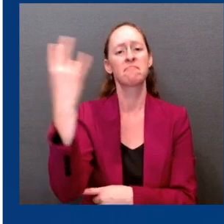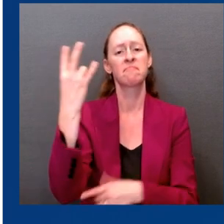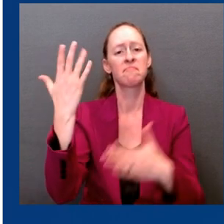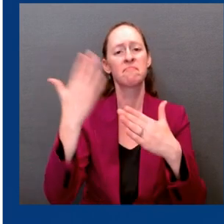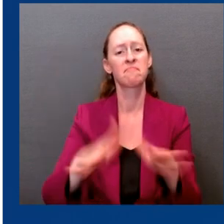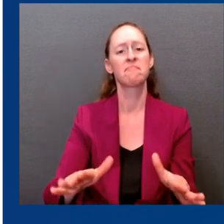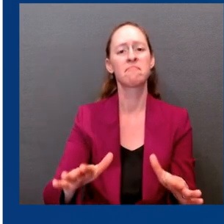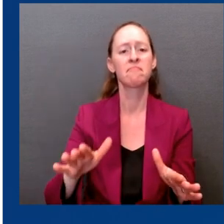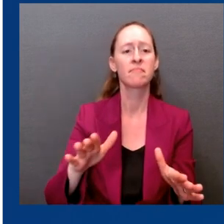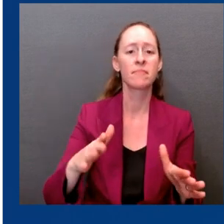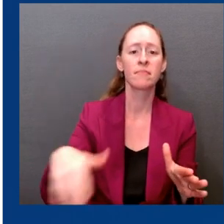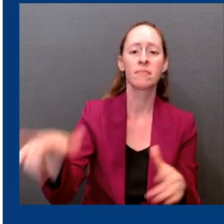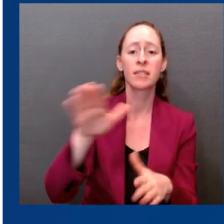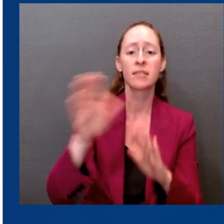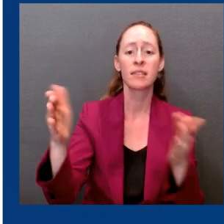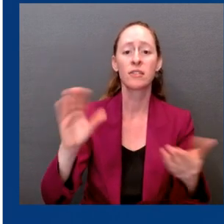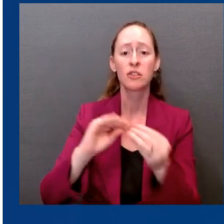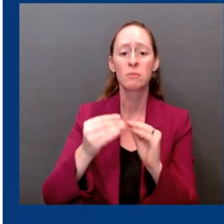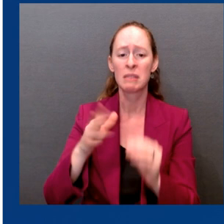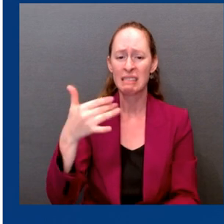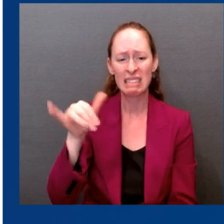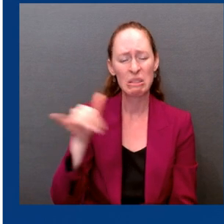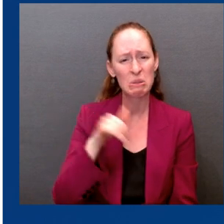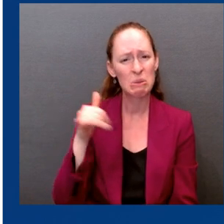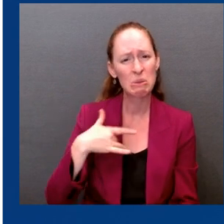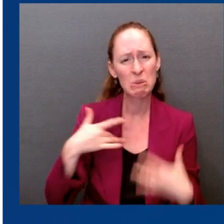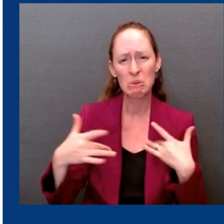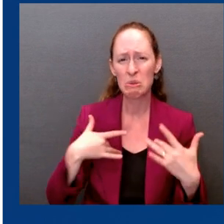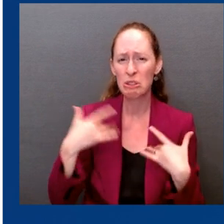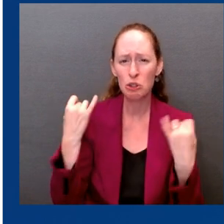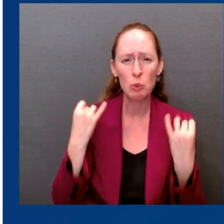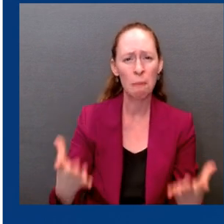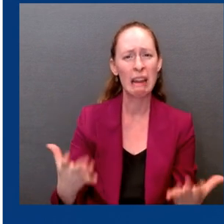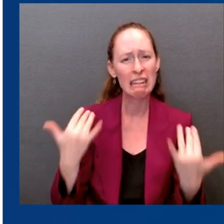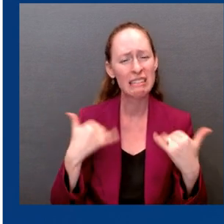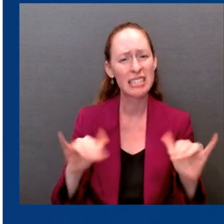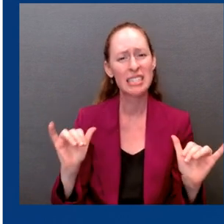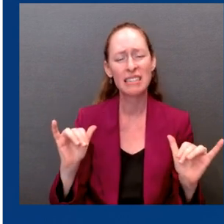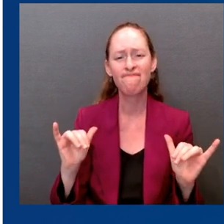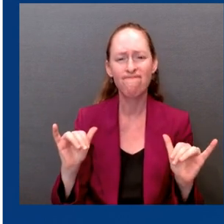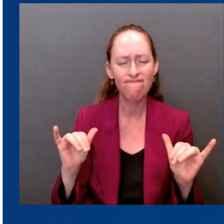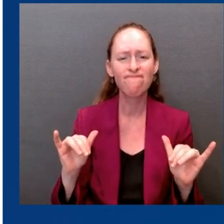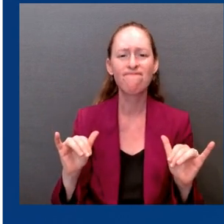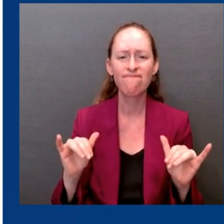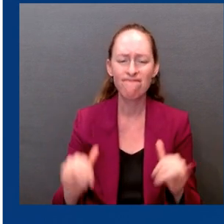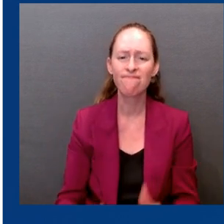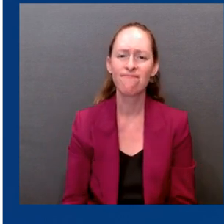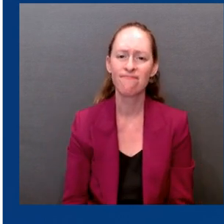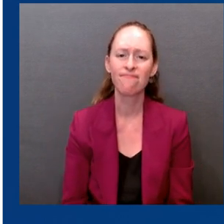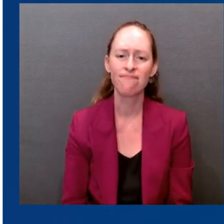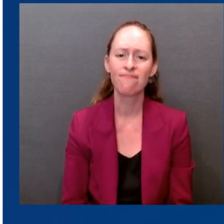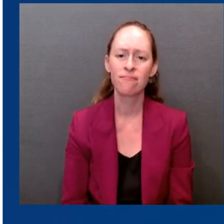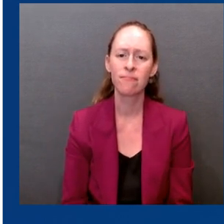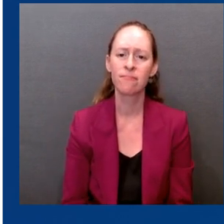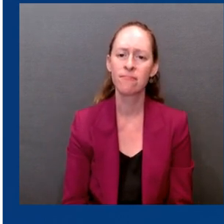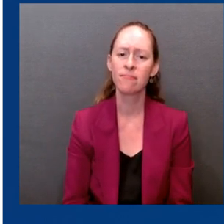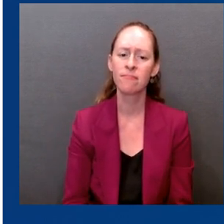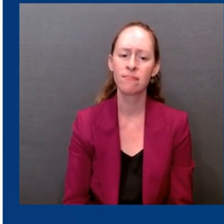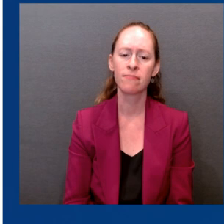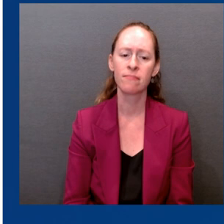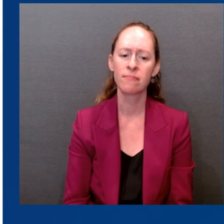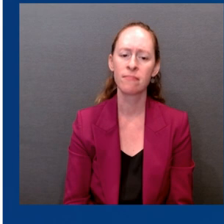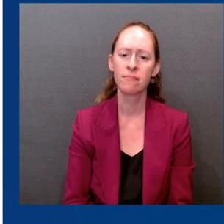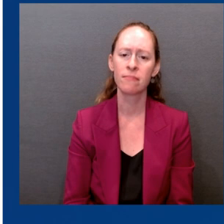above the around 200 deaths a day we saw earlier this spring, and in my mind, far too high for a vaccine